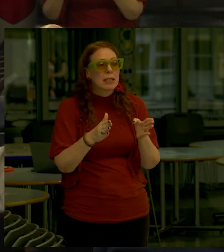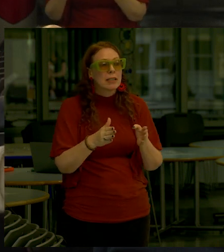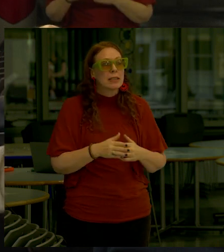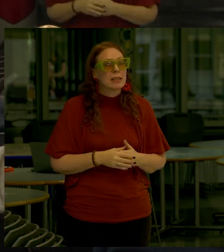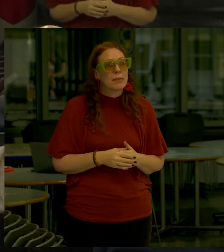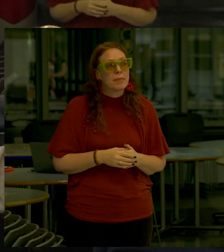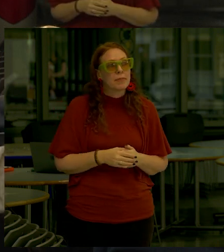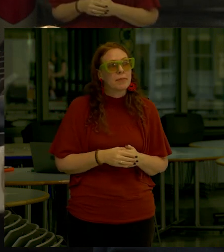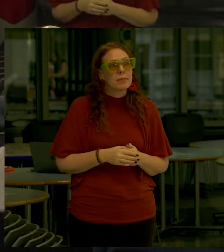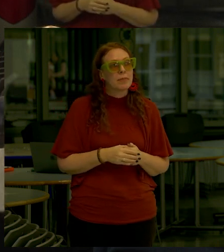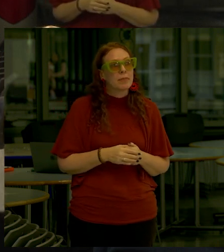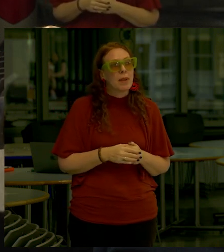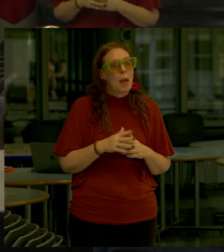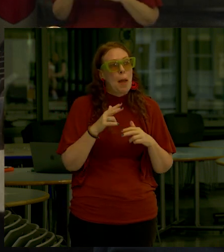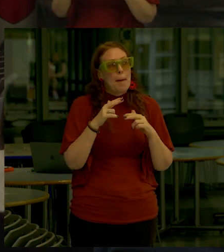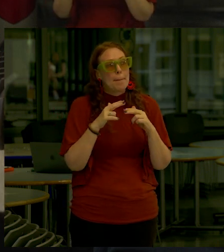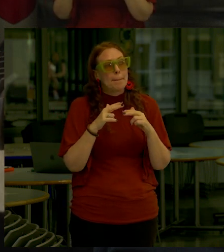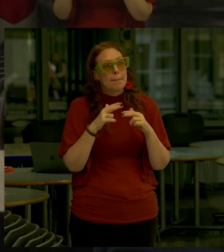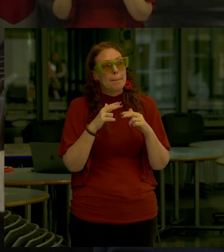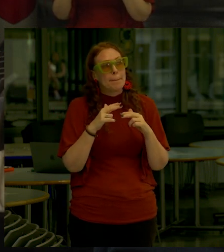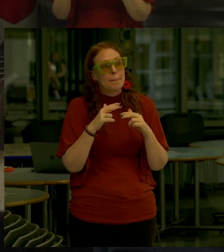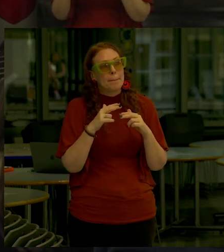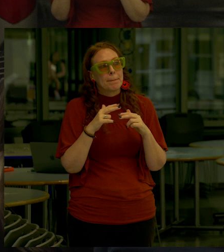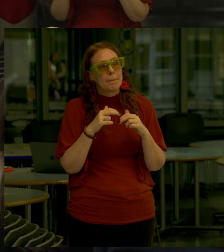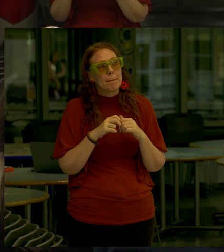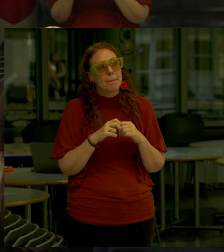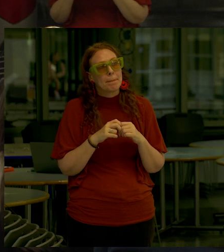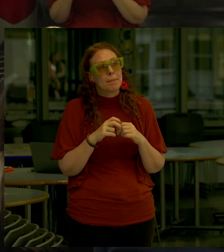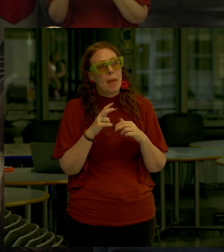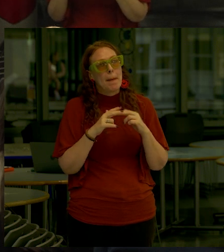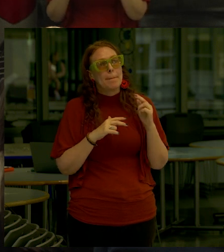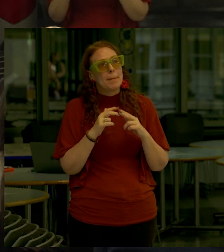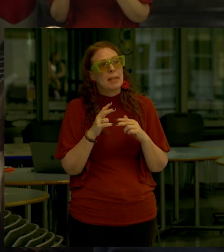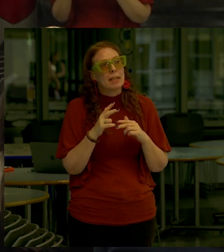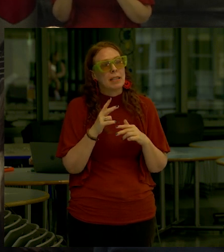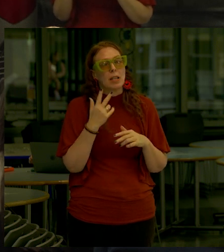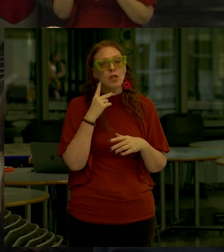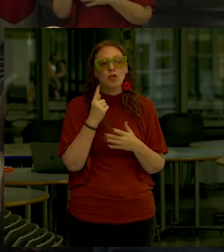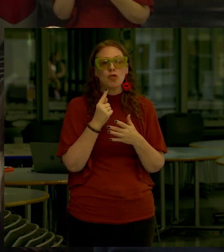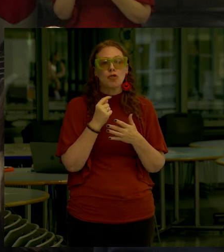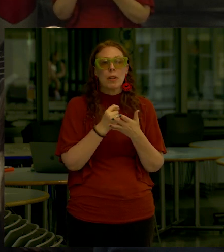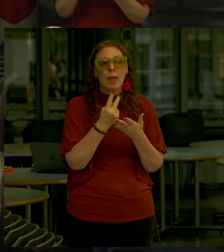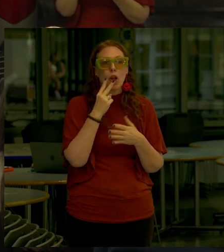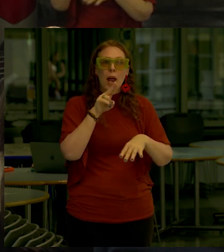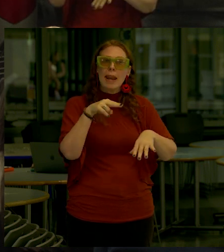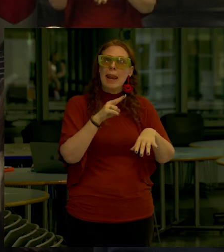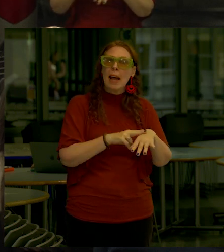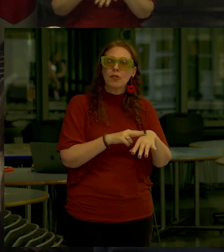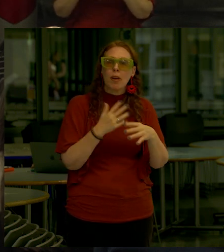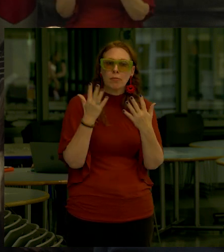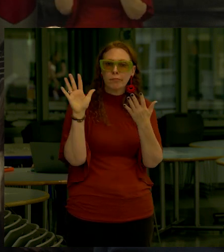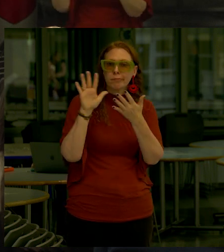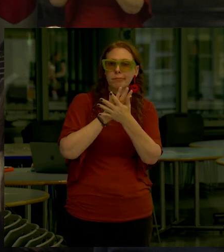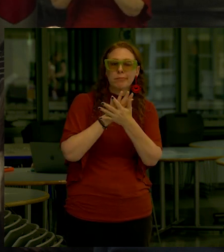in building it into treatments that look natural but obviously